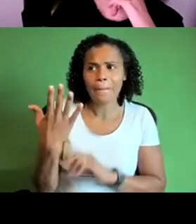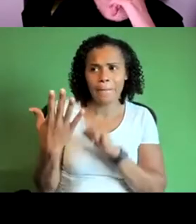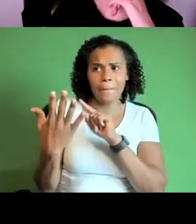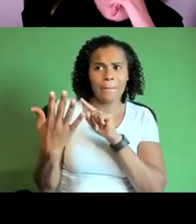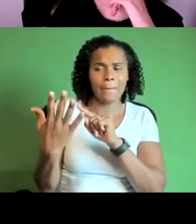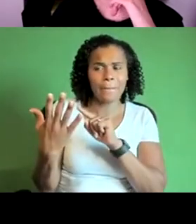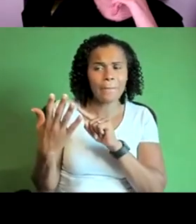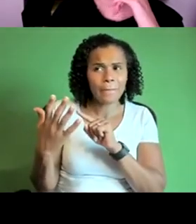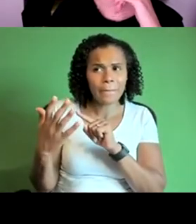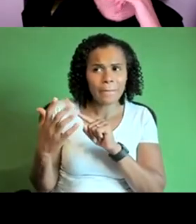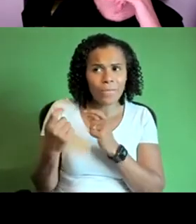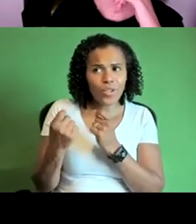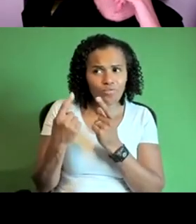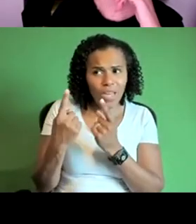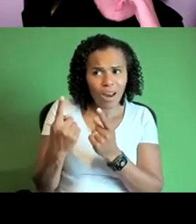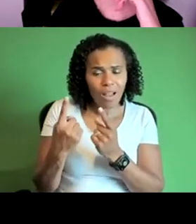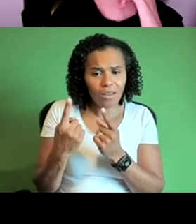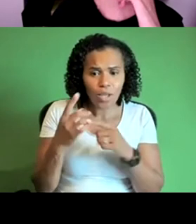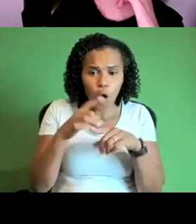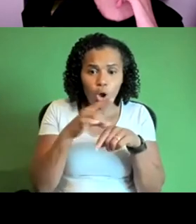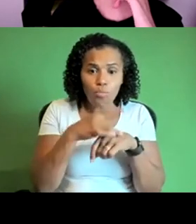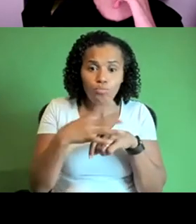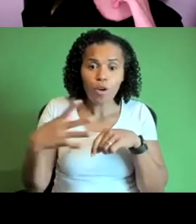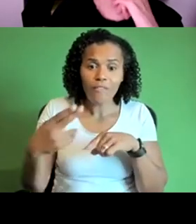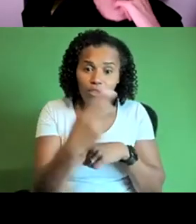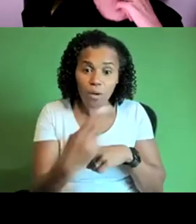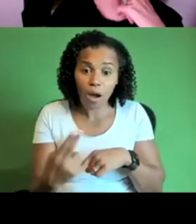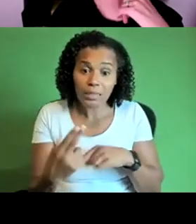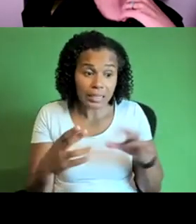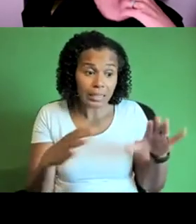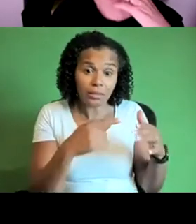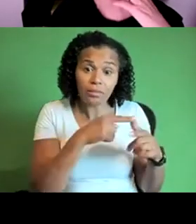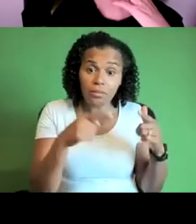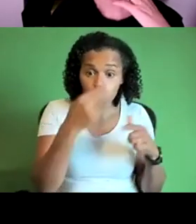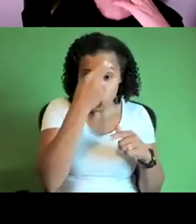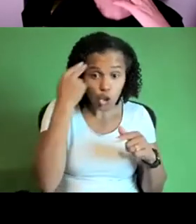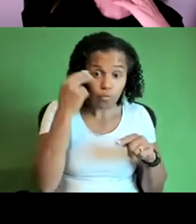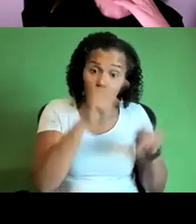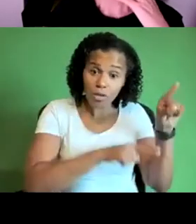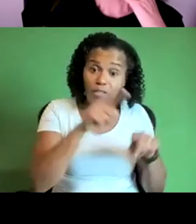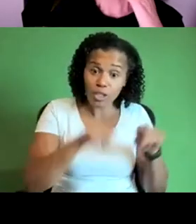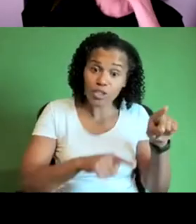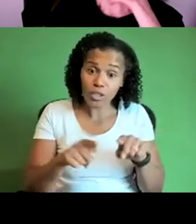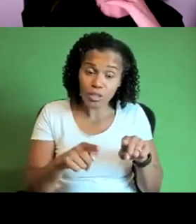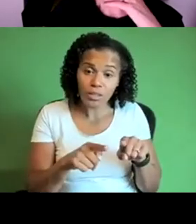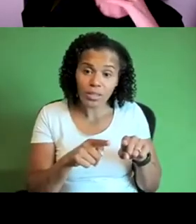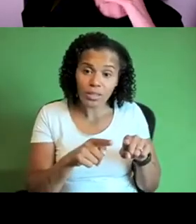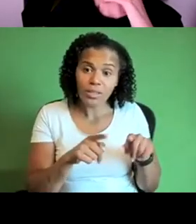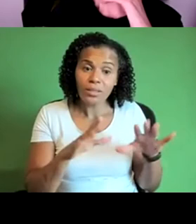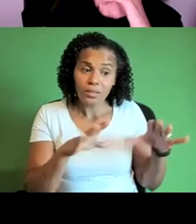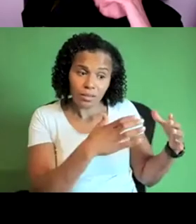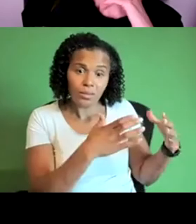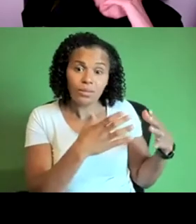for professional artists who are neurodivergent as well because i think we do have